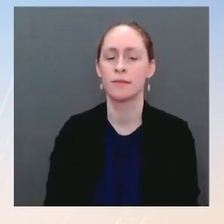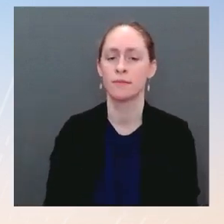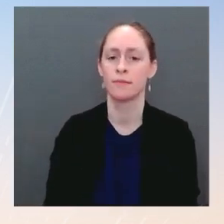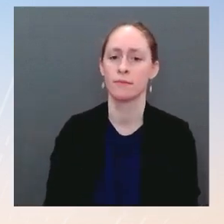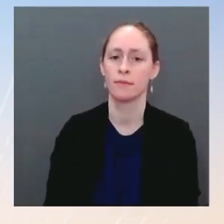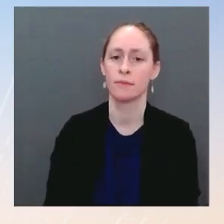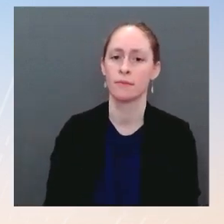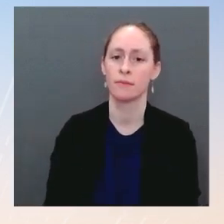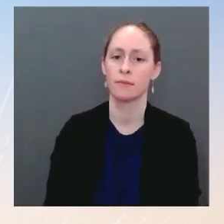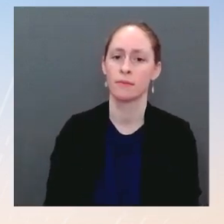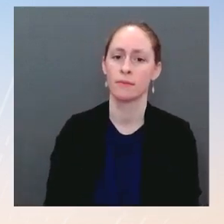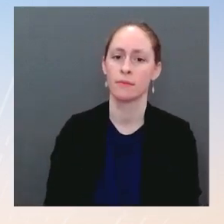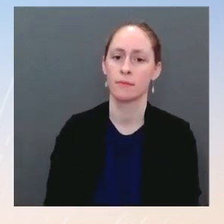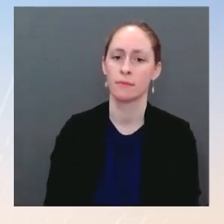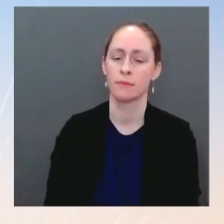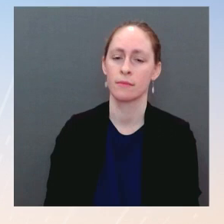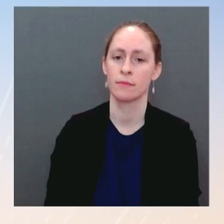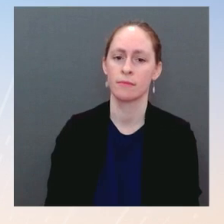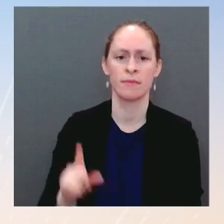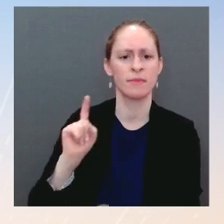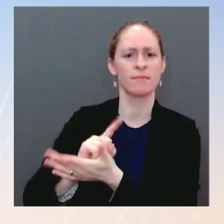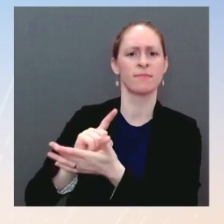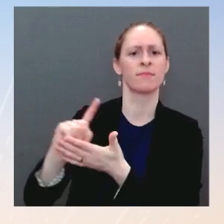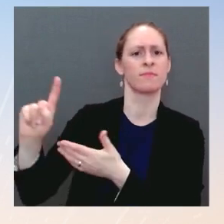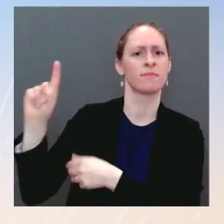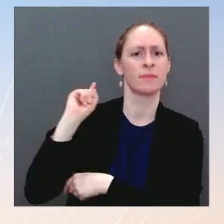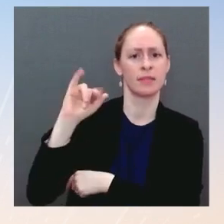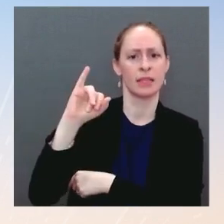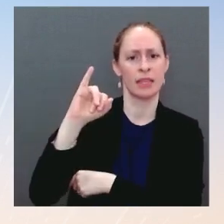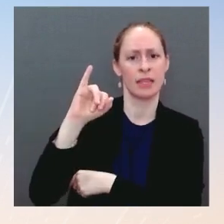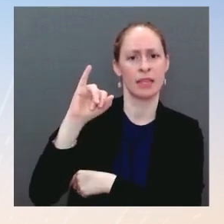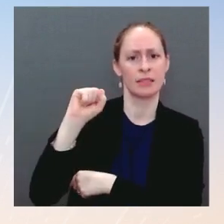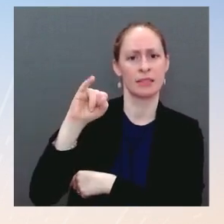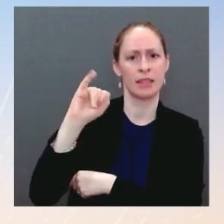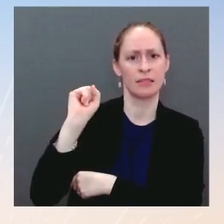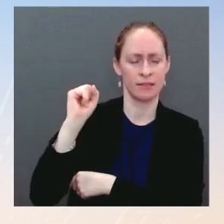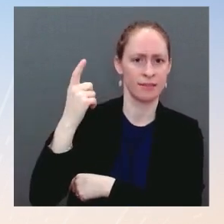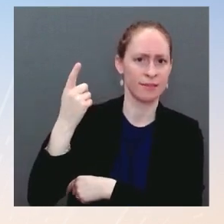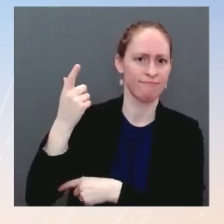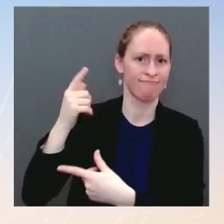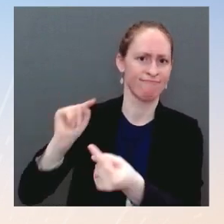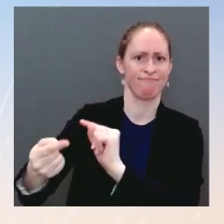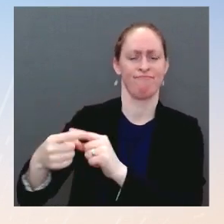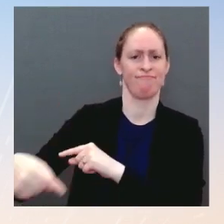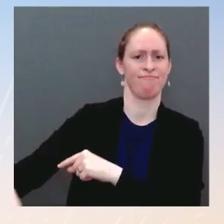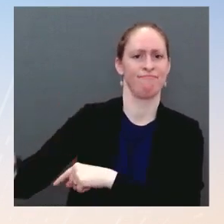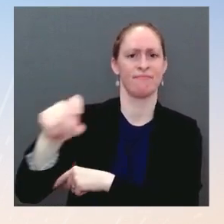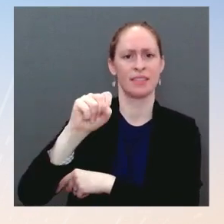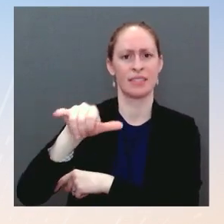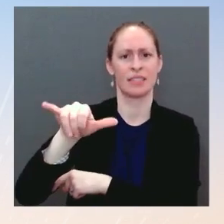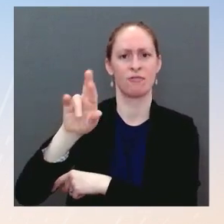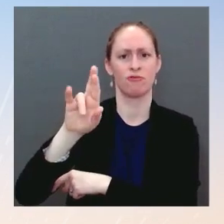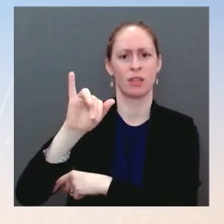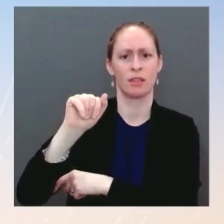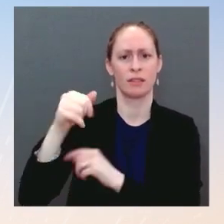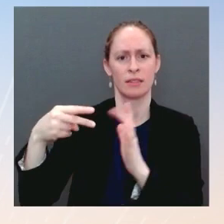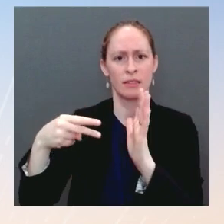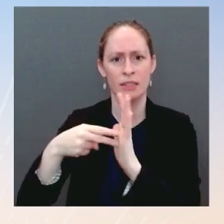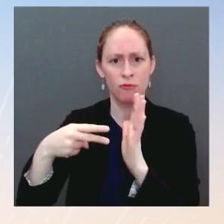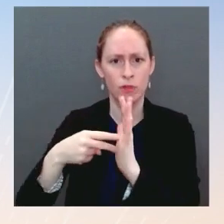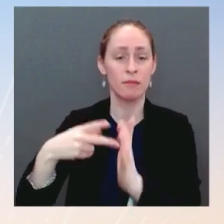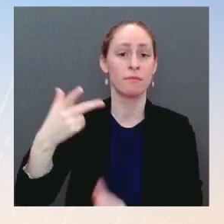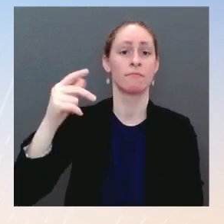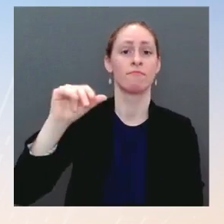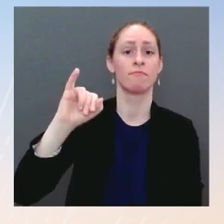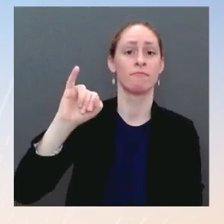in years, beheaded a police officer in Iraq in a video again. The U.N. chief said Afghanistan is hanging